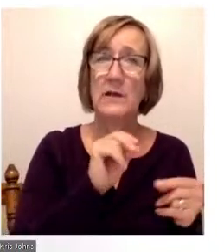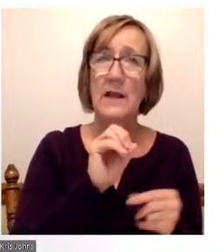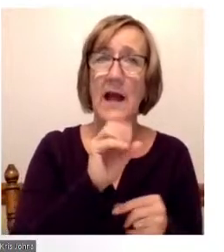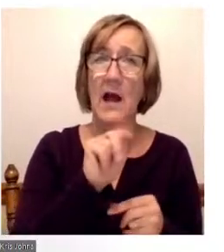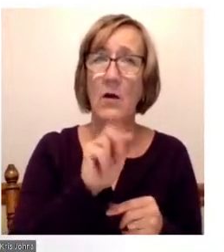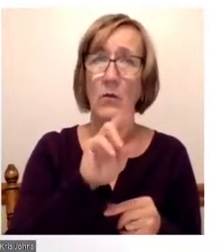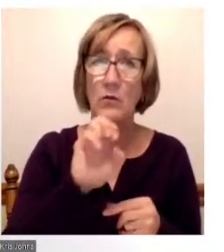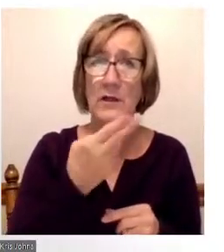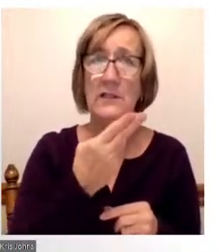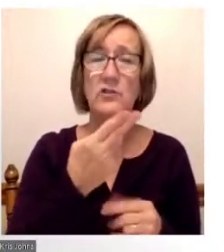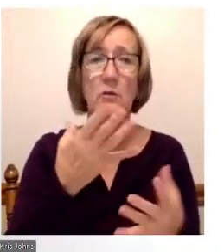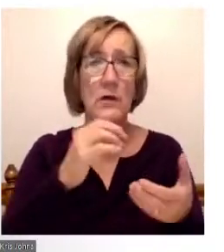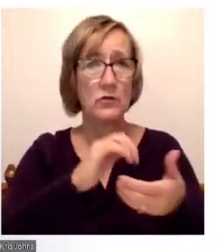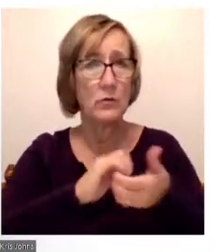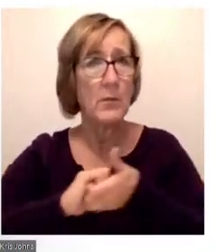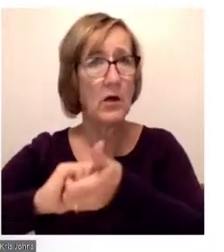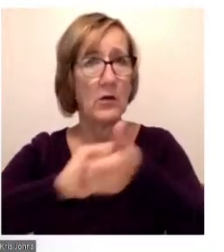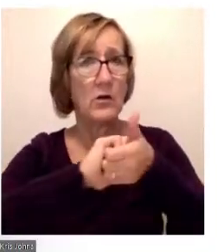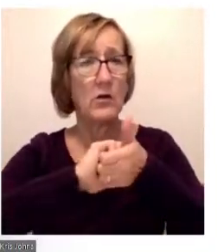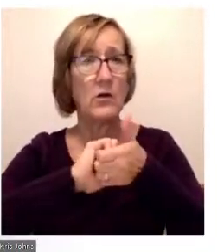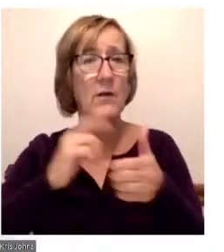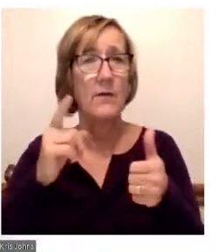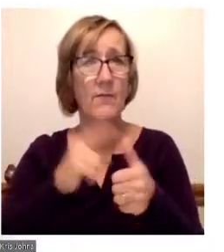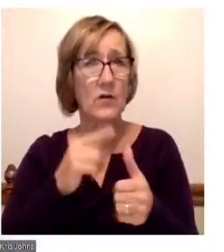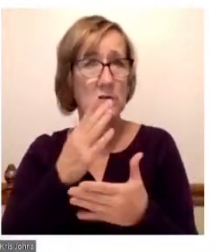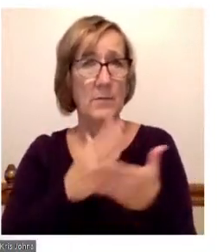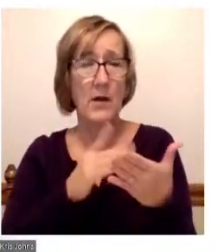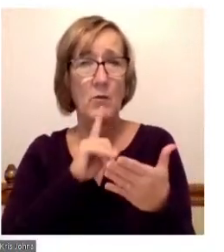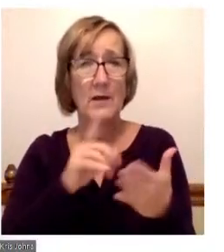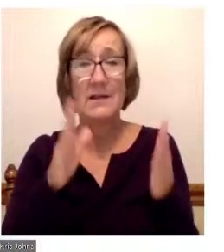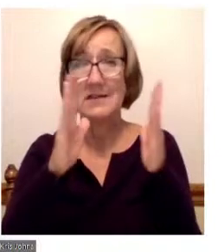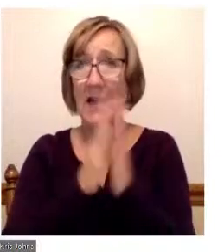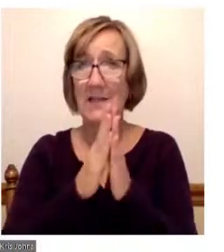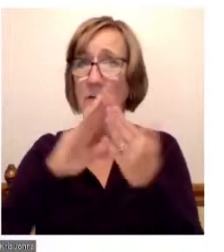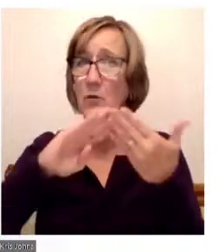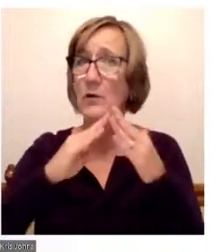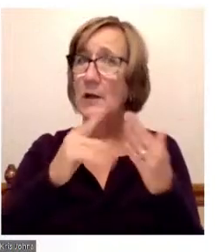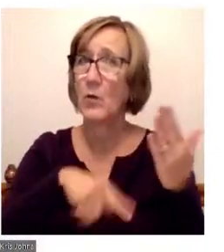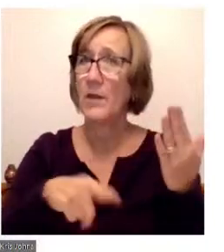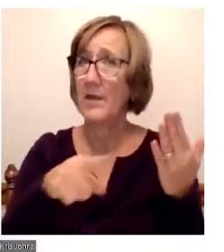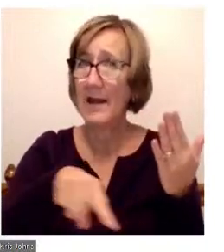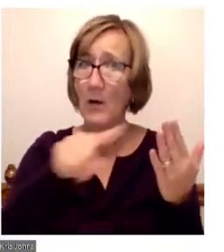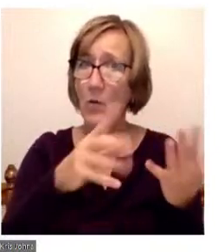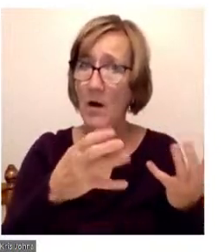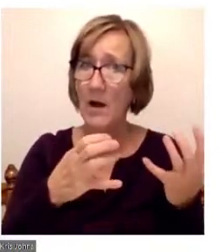And, you know, the first piece is just really is asking the community for what they want.